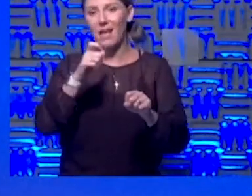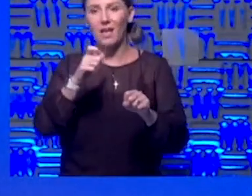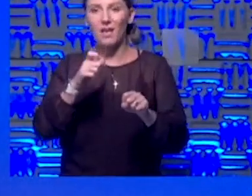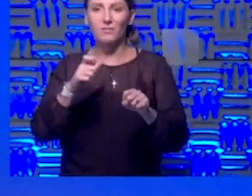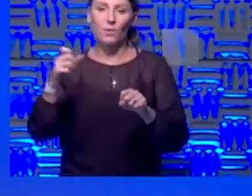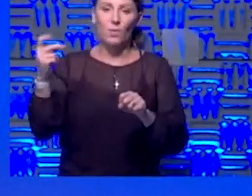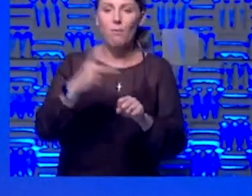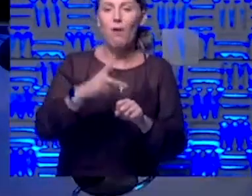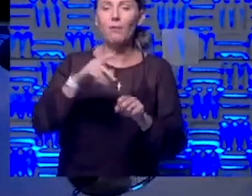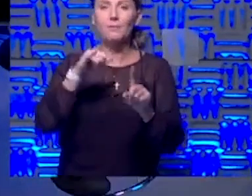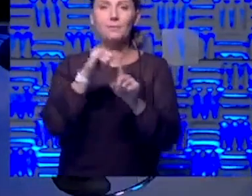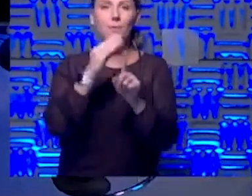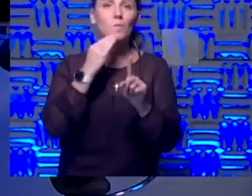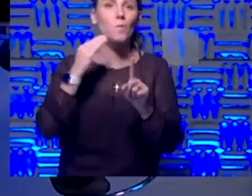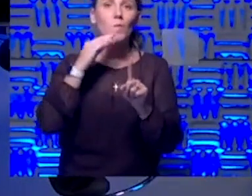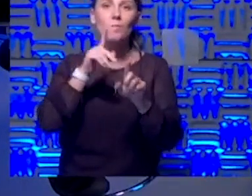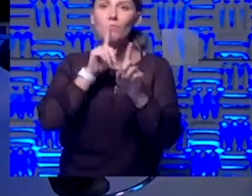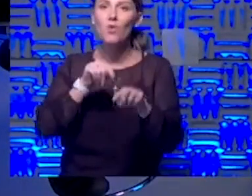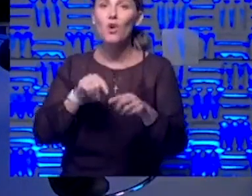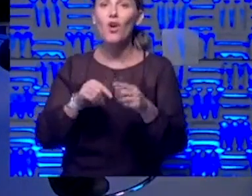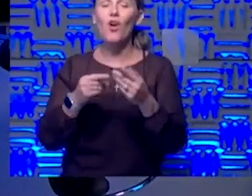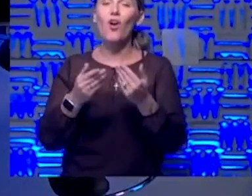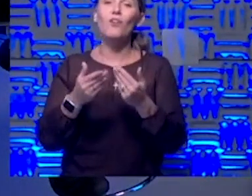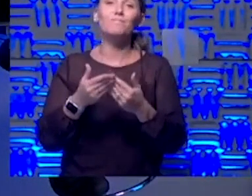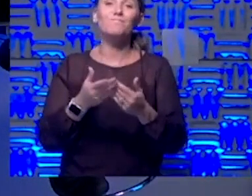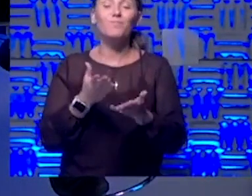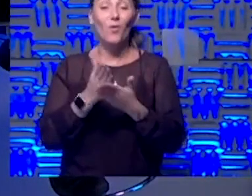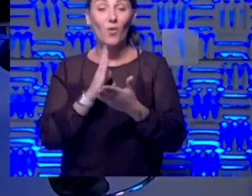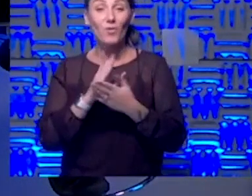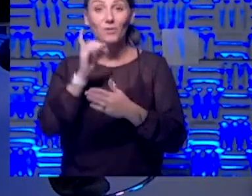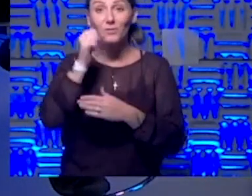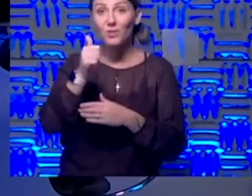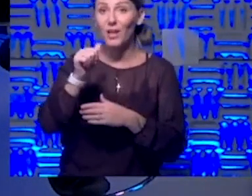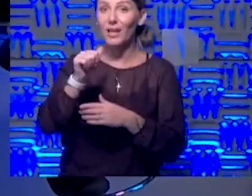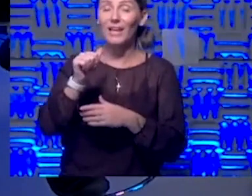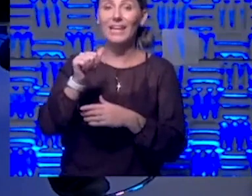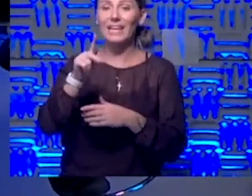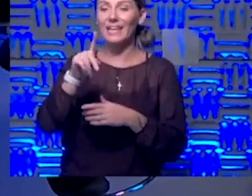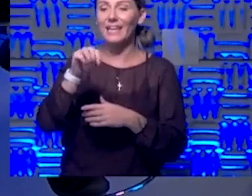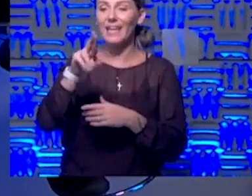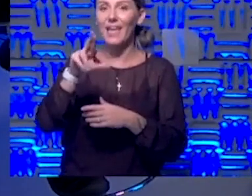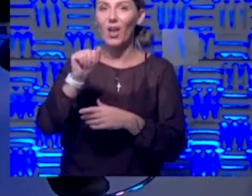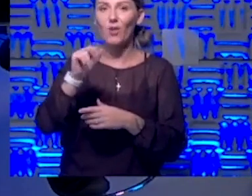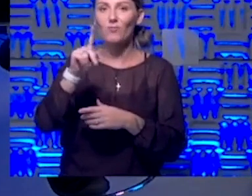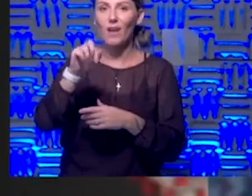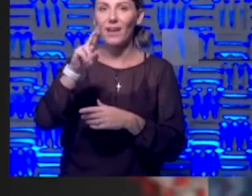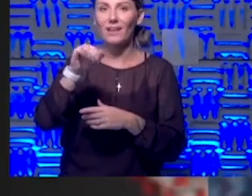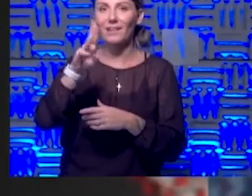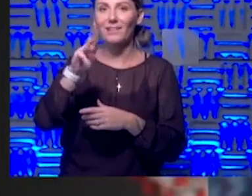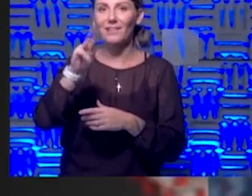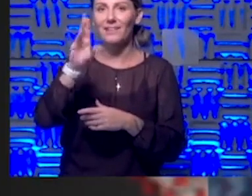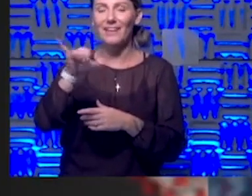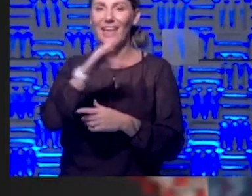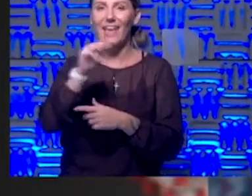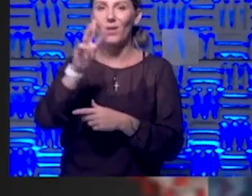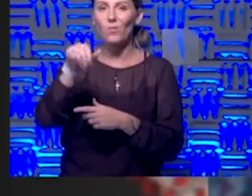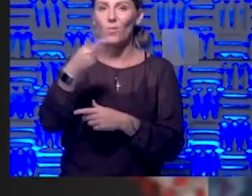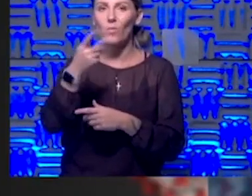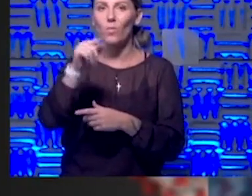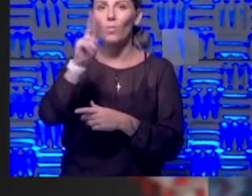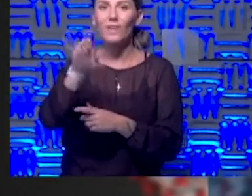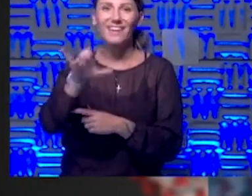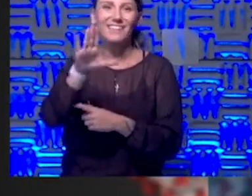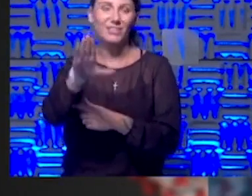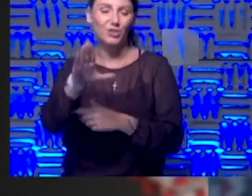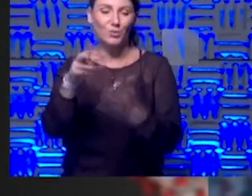stay-at-home orders. All right. So coming up tomorrow, Dr. Kerry Weinecke from the chair of OBGYN and Dr. Whitney Pressler, who's the medical director for Newborn